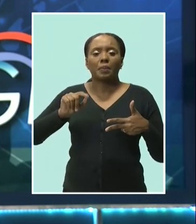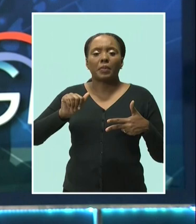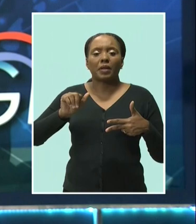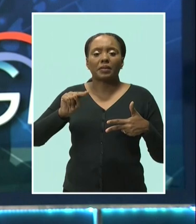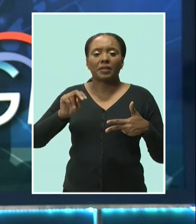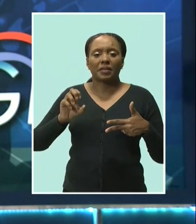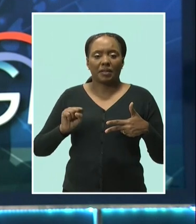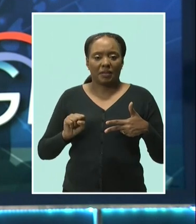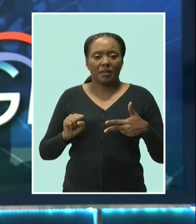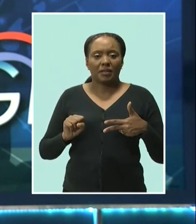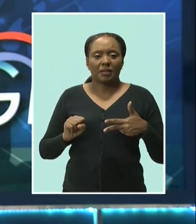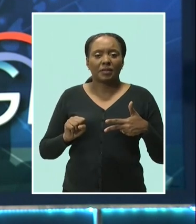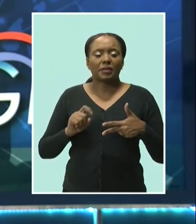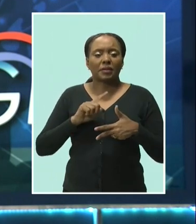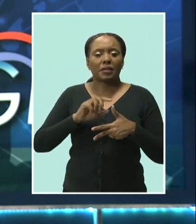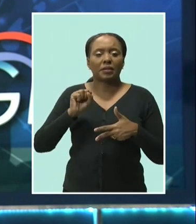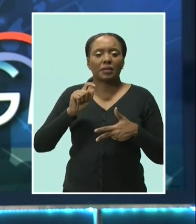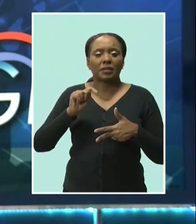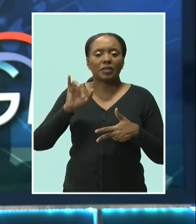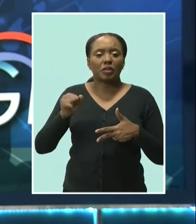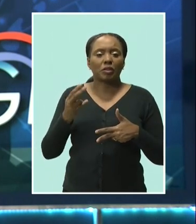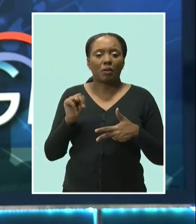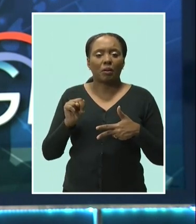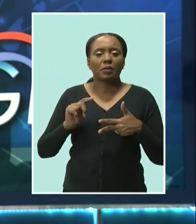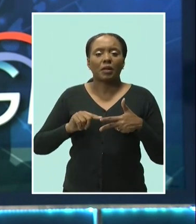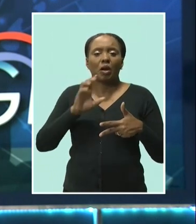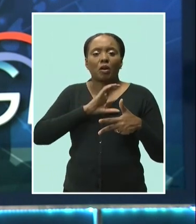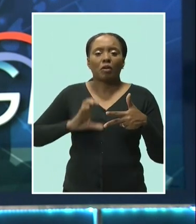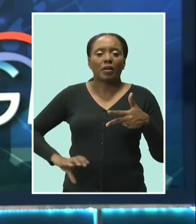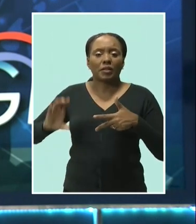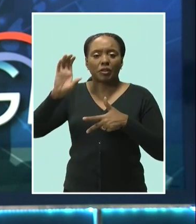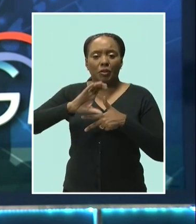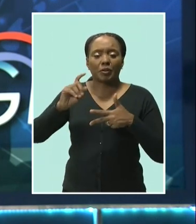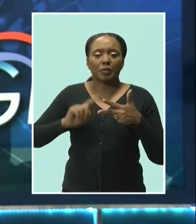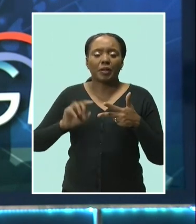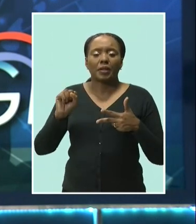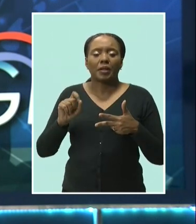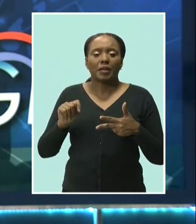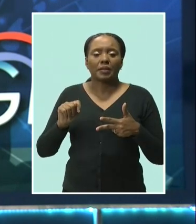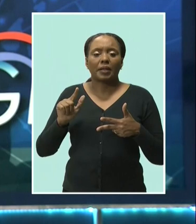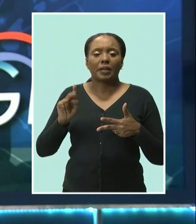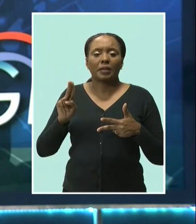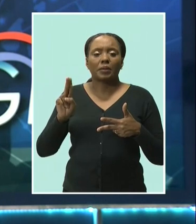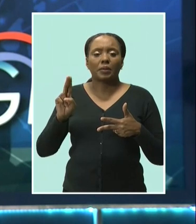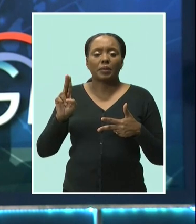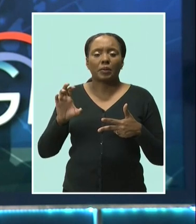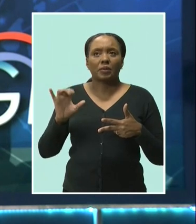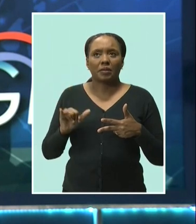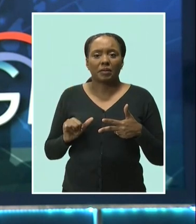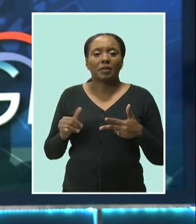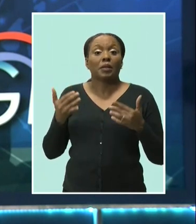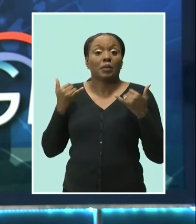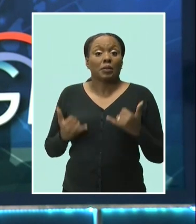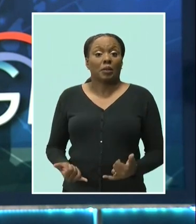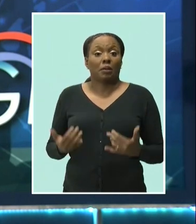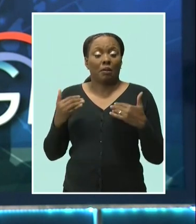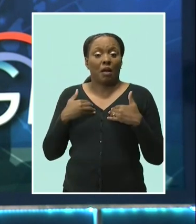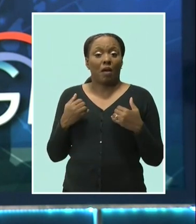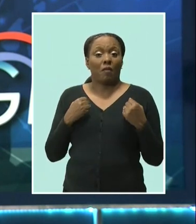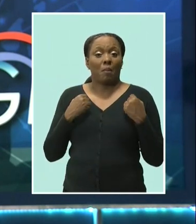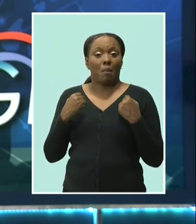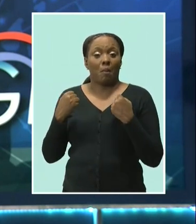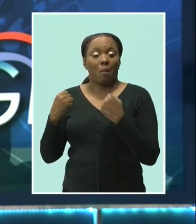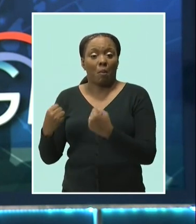Church and Spring Hall in St. Lucie, are now fitted with mobile convenience units, which were introduced today in